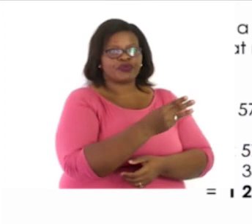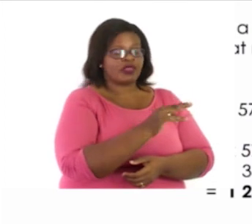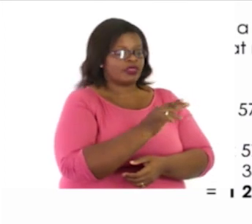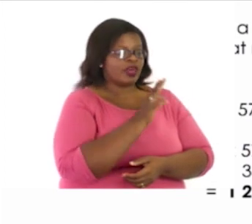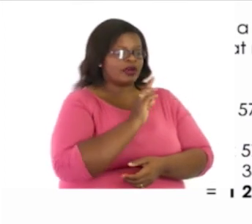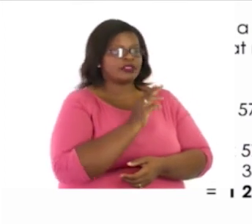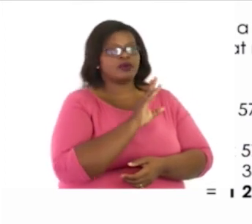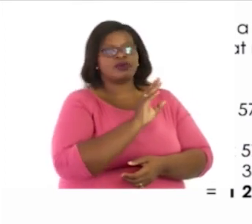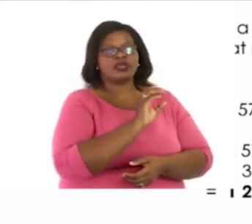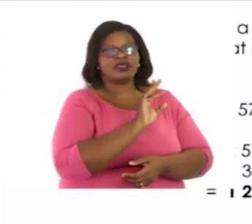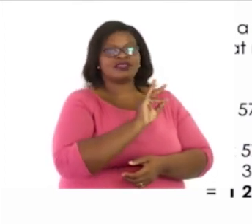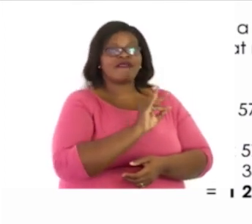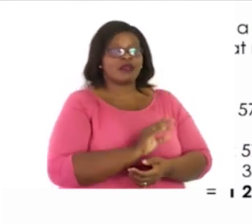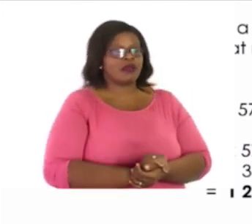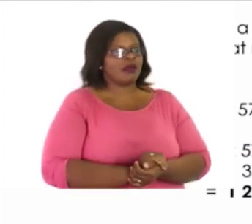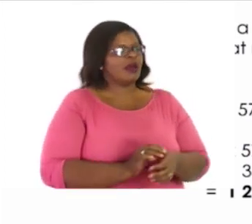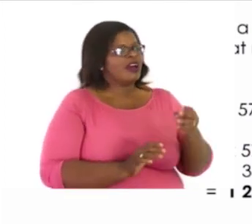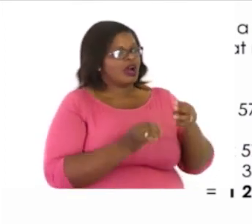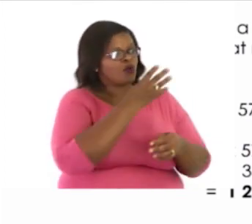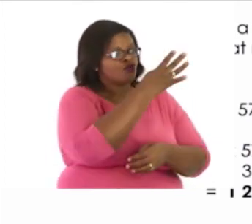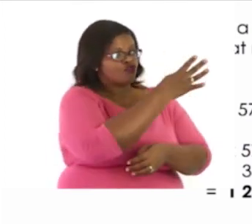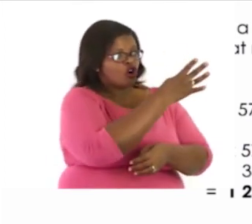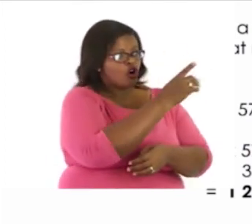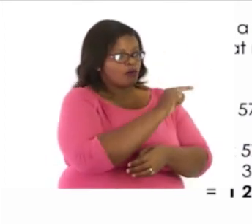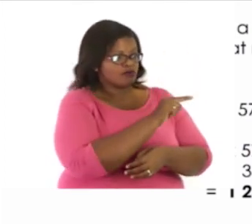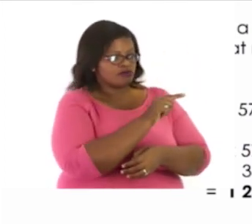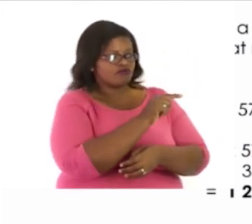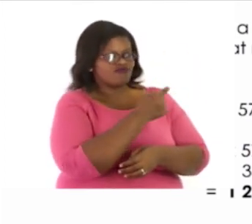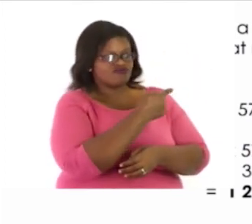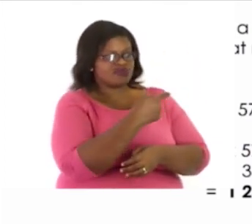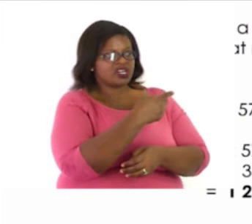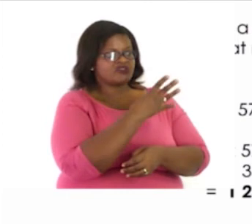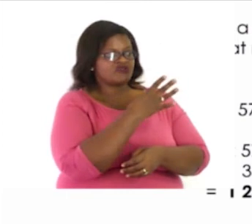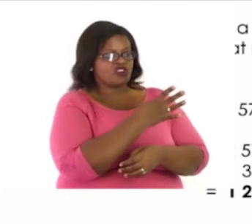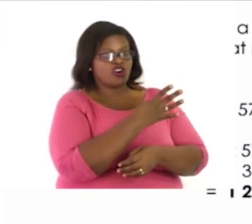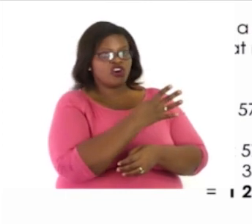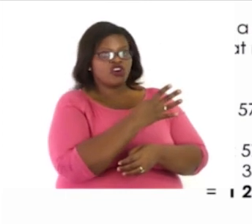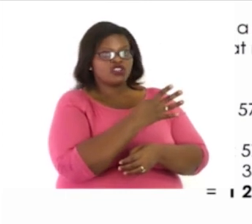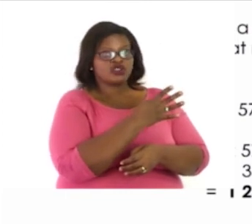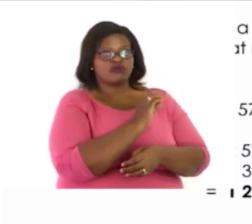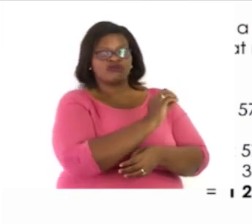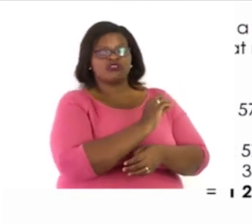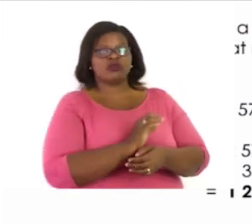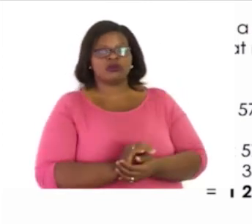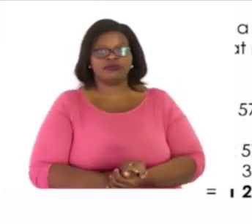7. And 4 minus 4 is equal to 0. So, going back